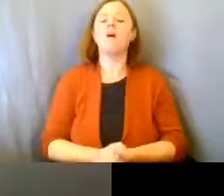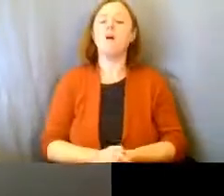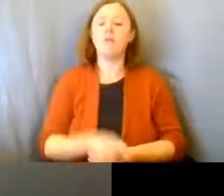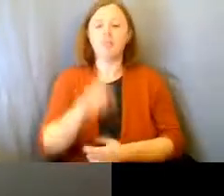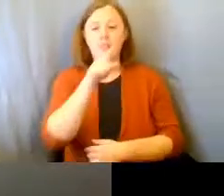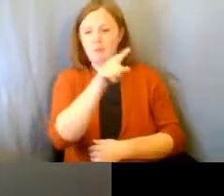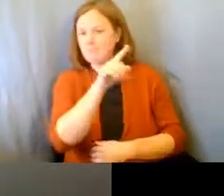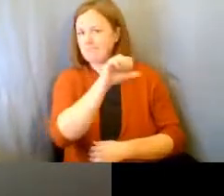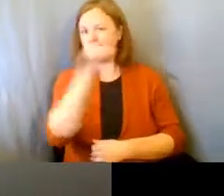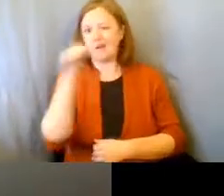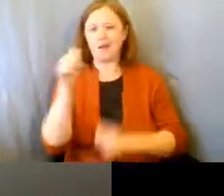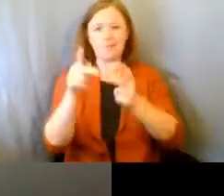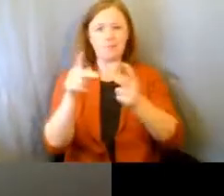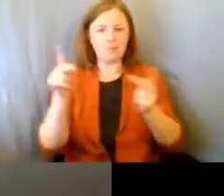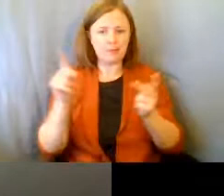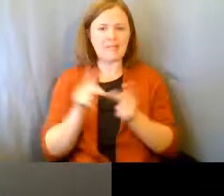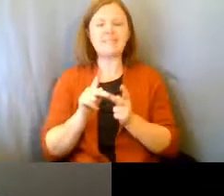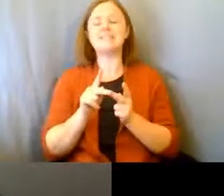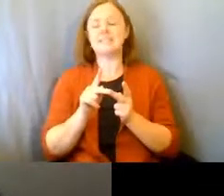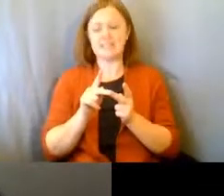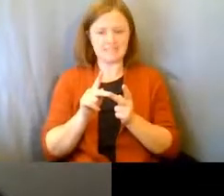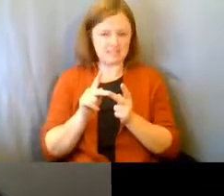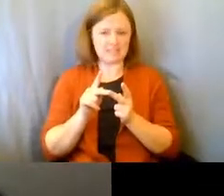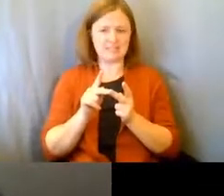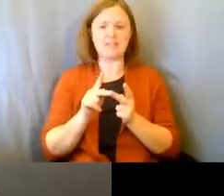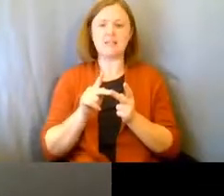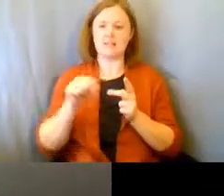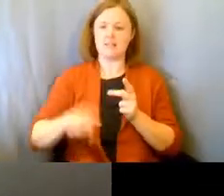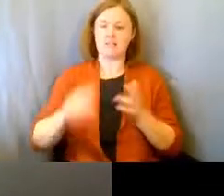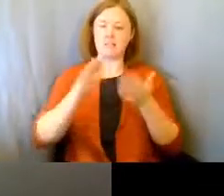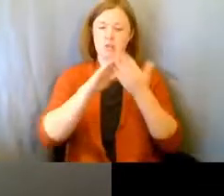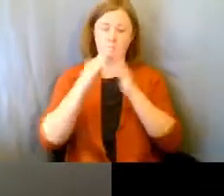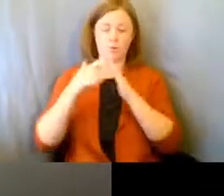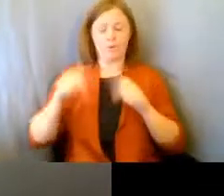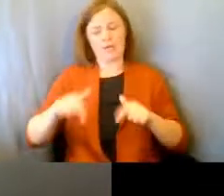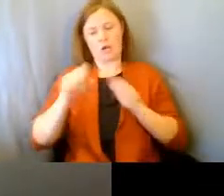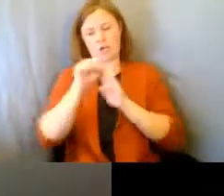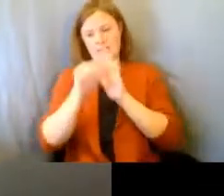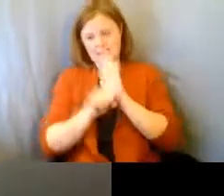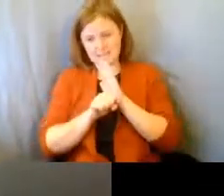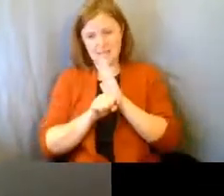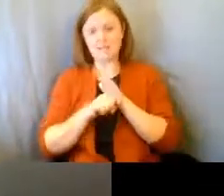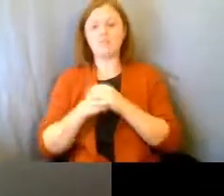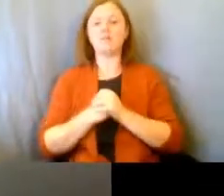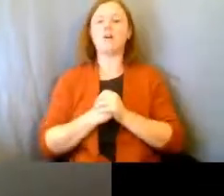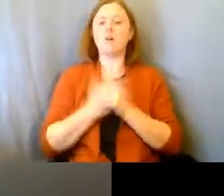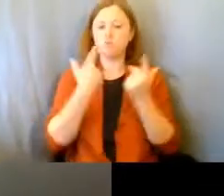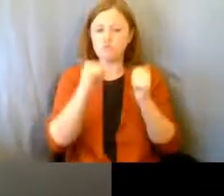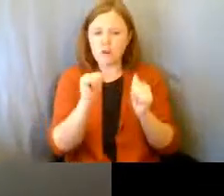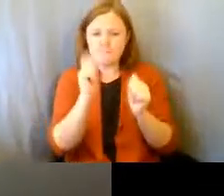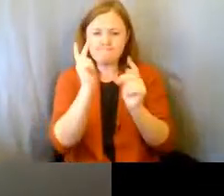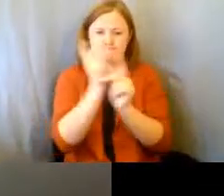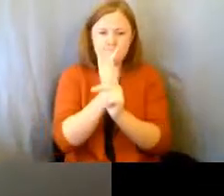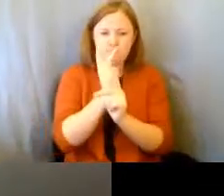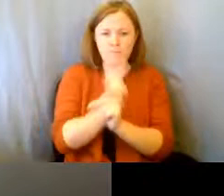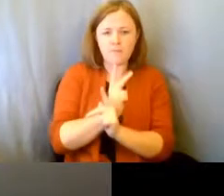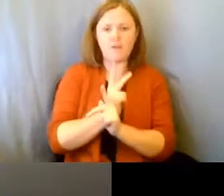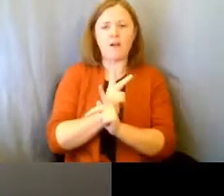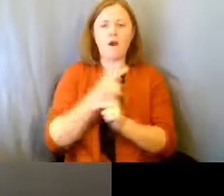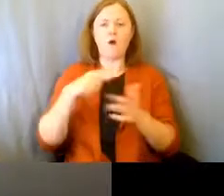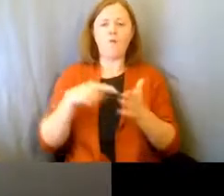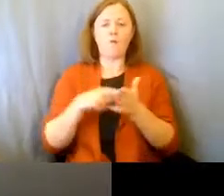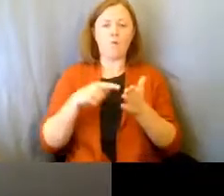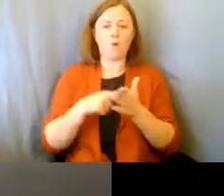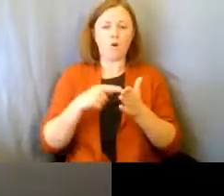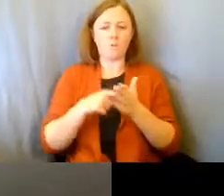quite a few other places in our community and in the state are trying to figure out affordable housing